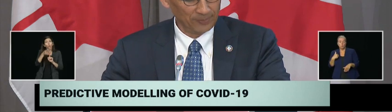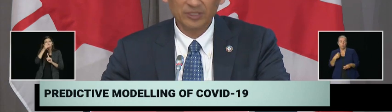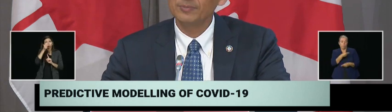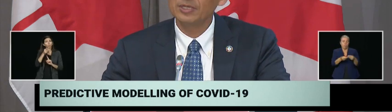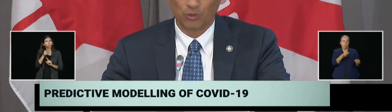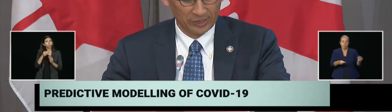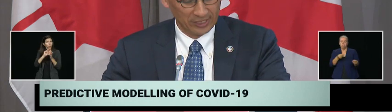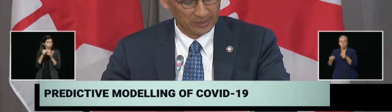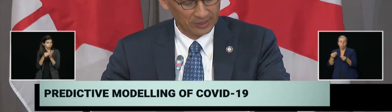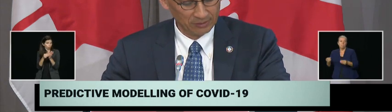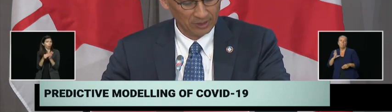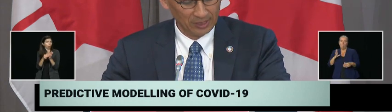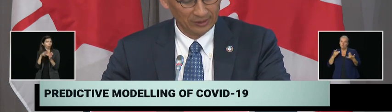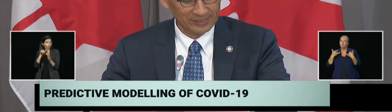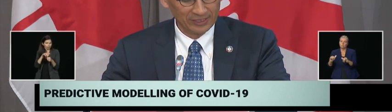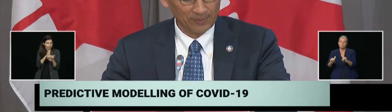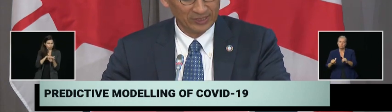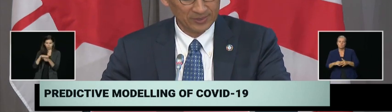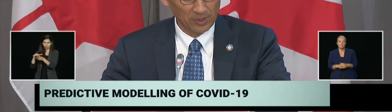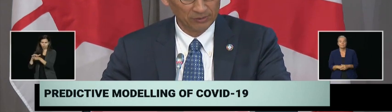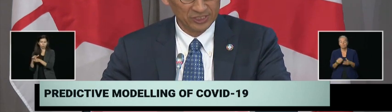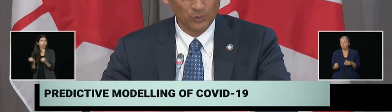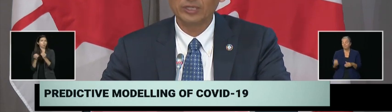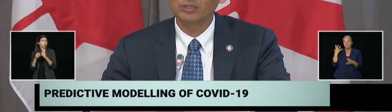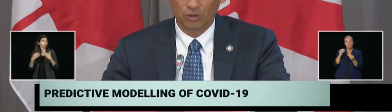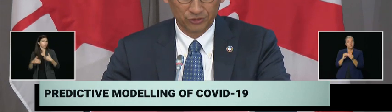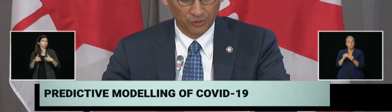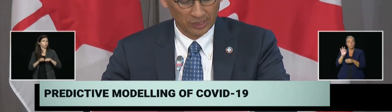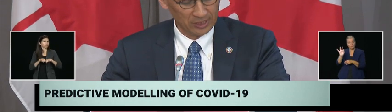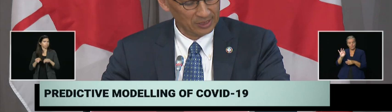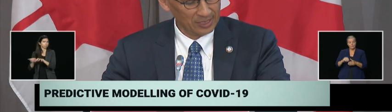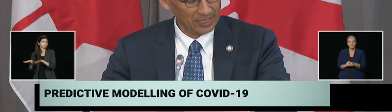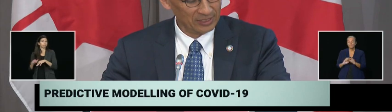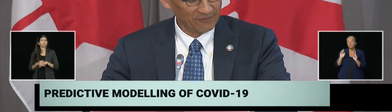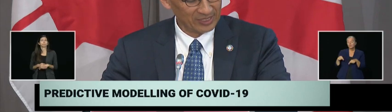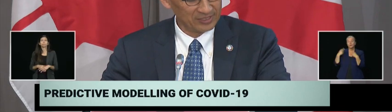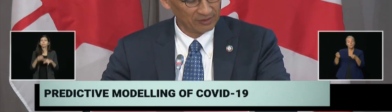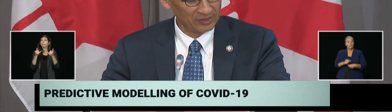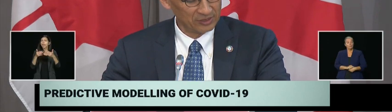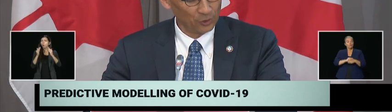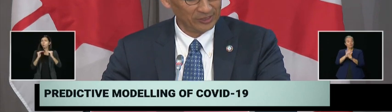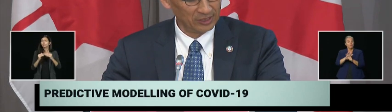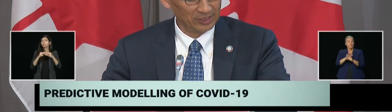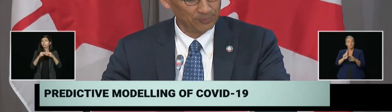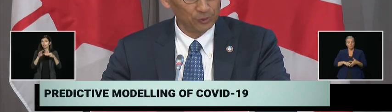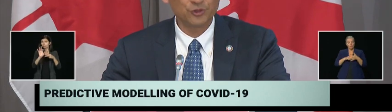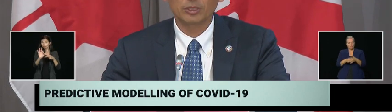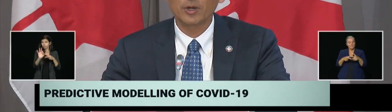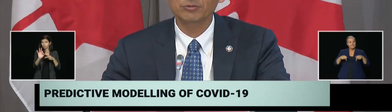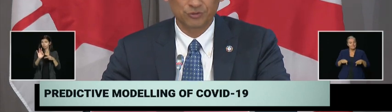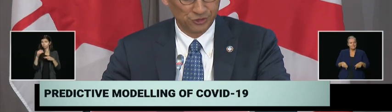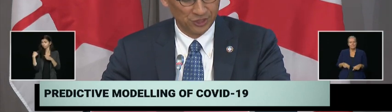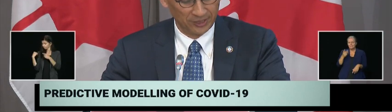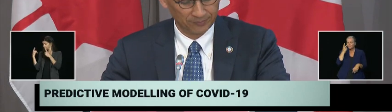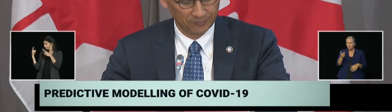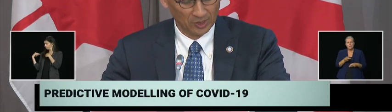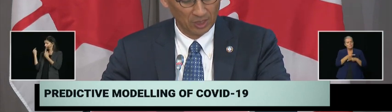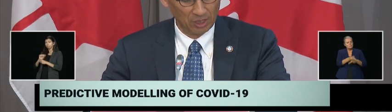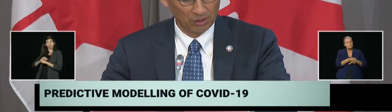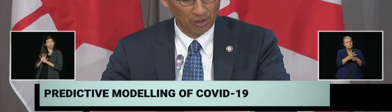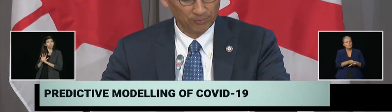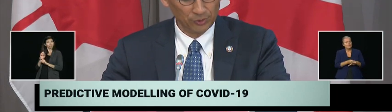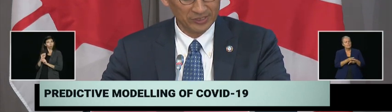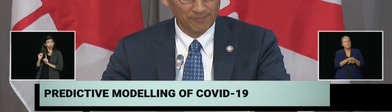début de l'épidémie au Canada, les établissements de soins de longue durée et avec services ont été les plus durement touchés.